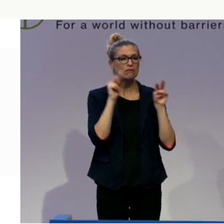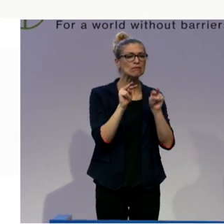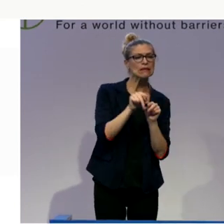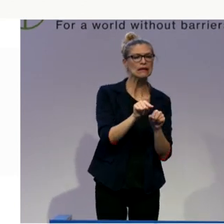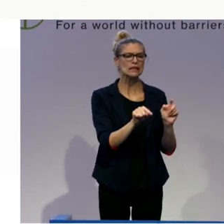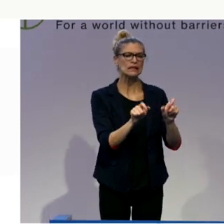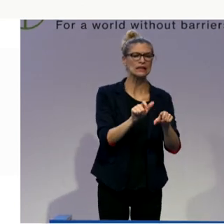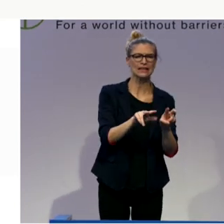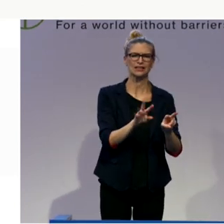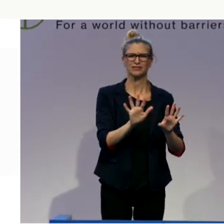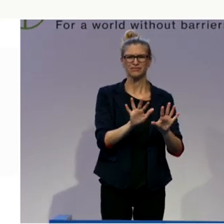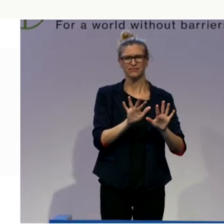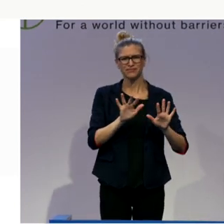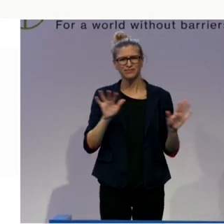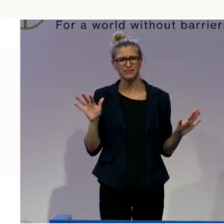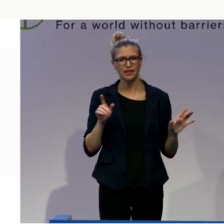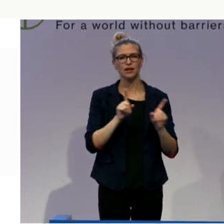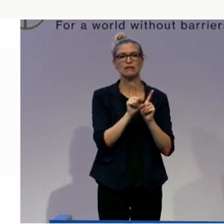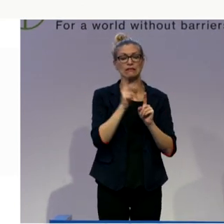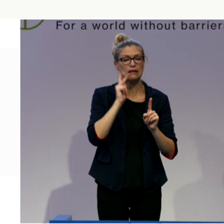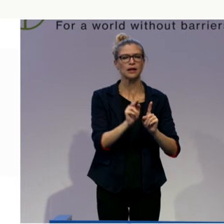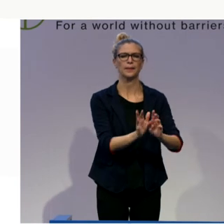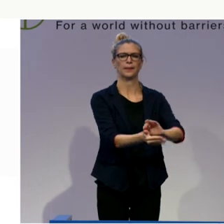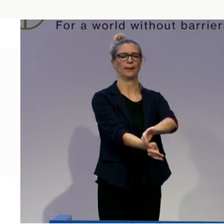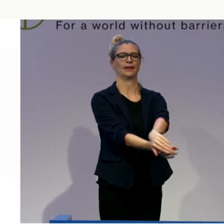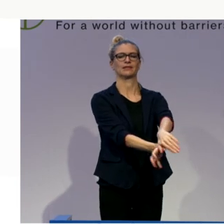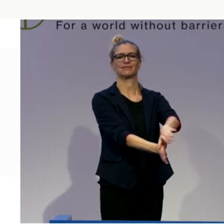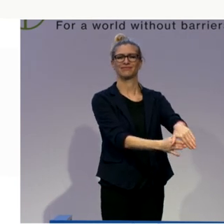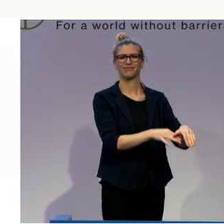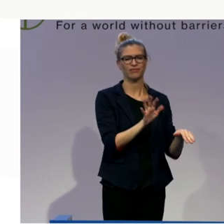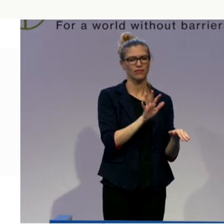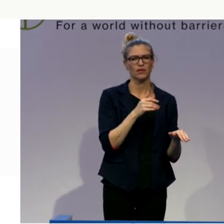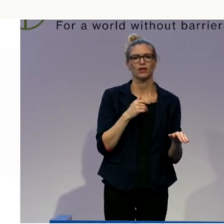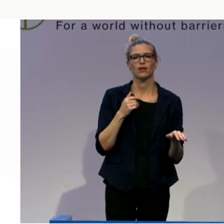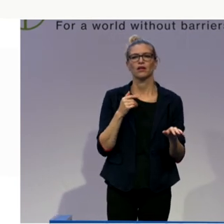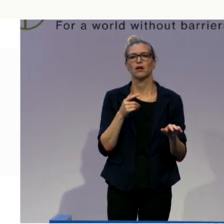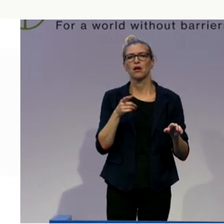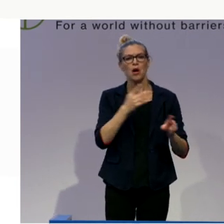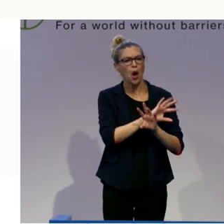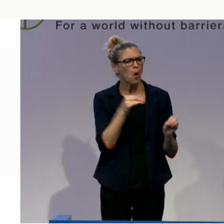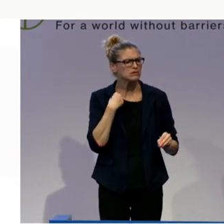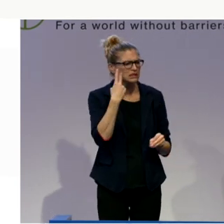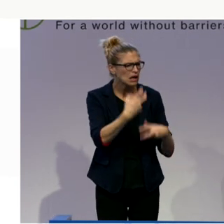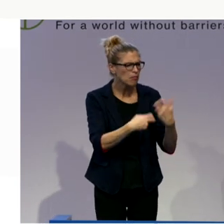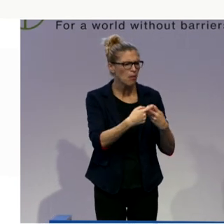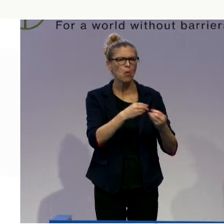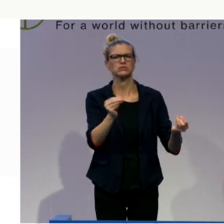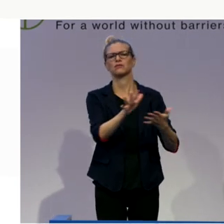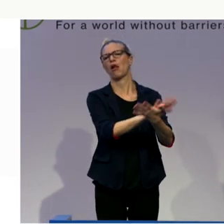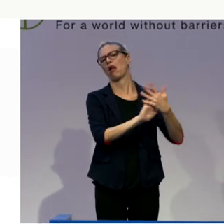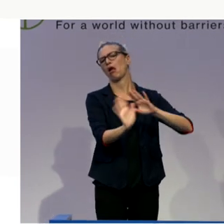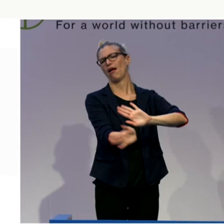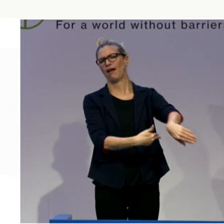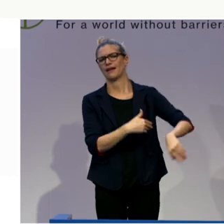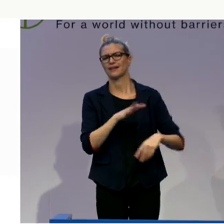abilities does not say that they do not have these abilities, but these abilities might be covered, might be latent, might be